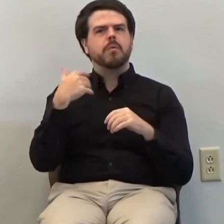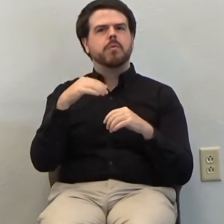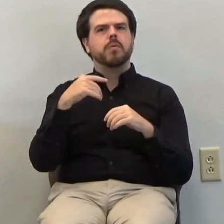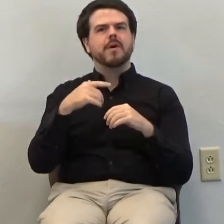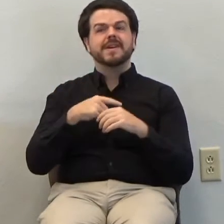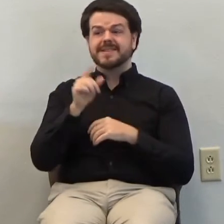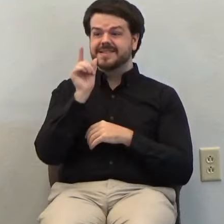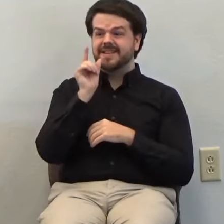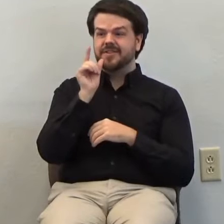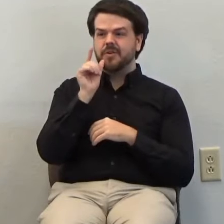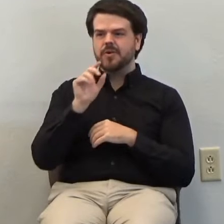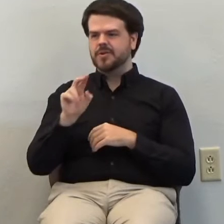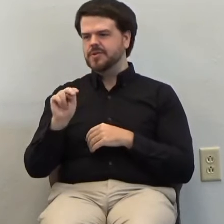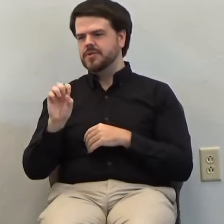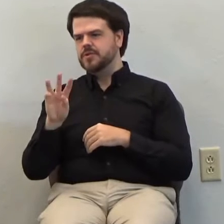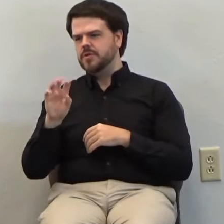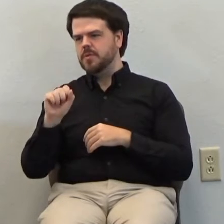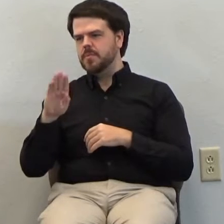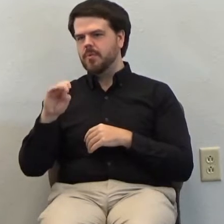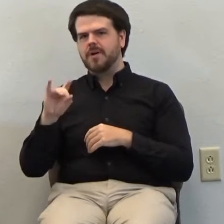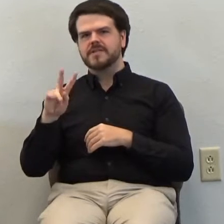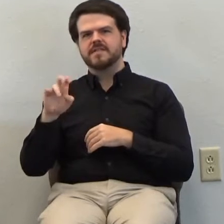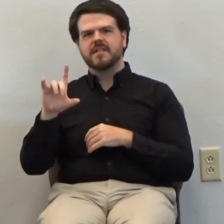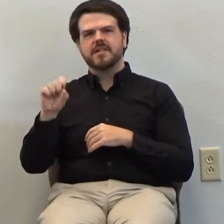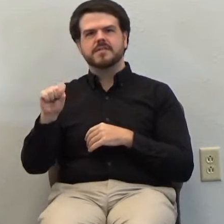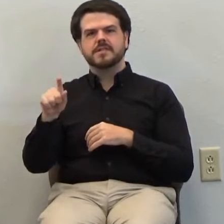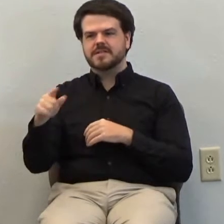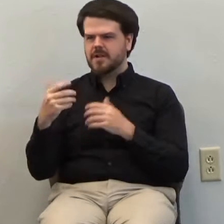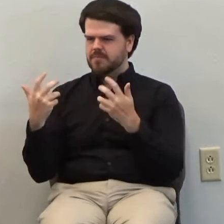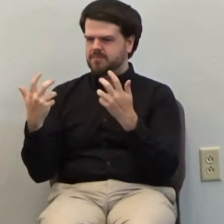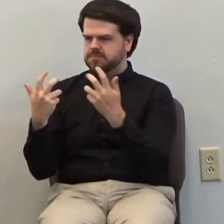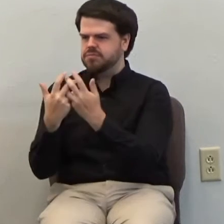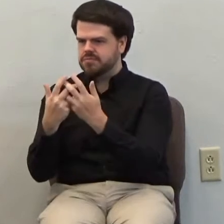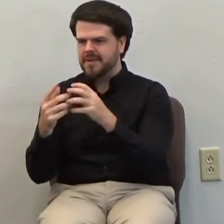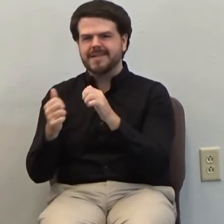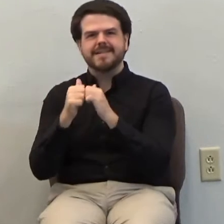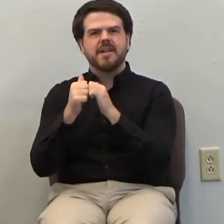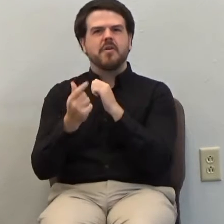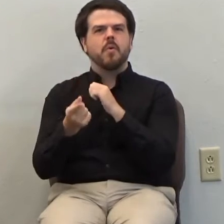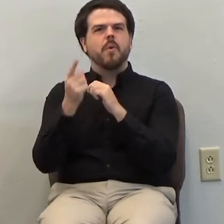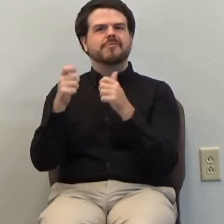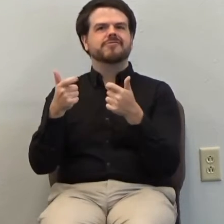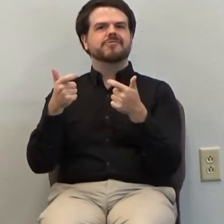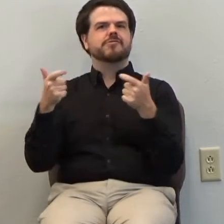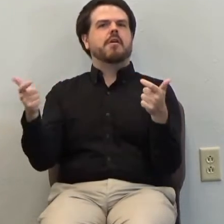Braunfels are almost just one big city now. It's just amazing. And all the